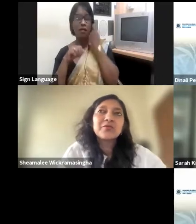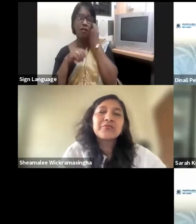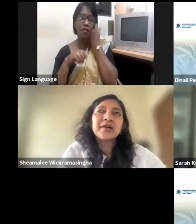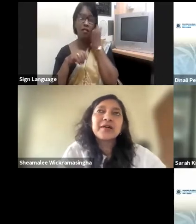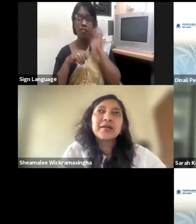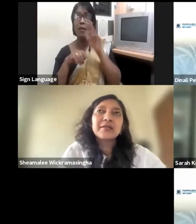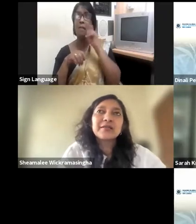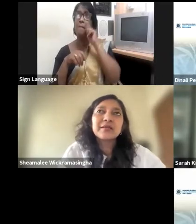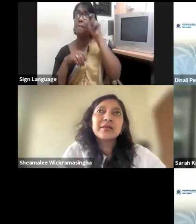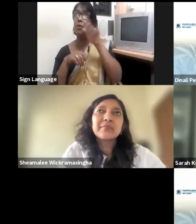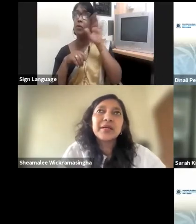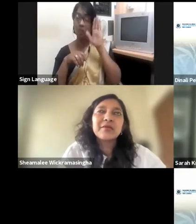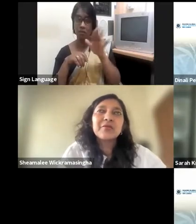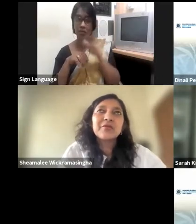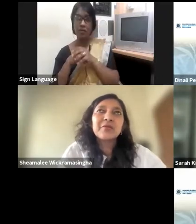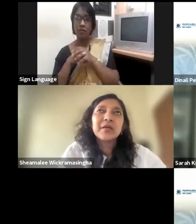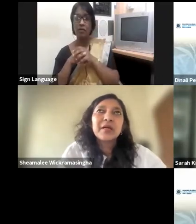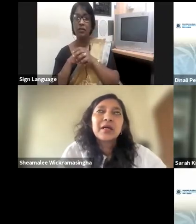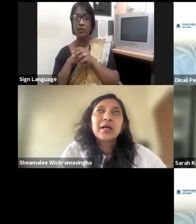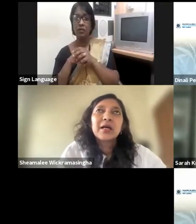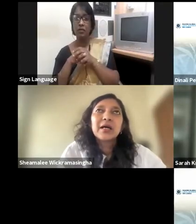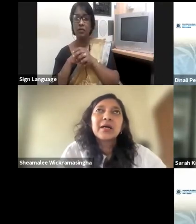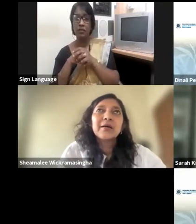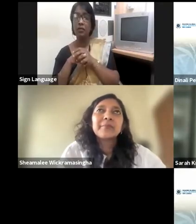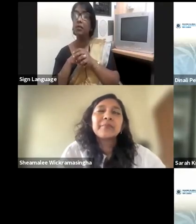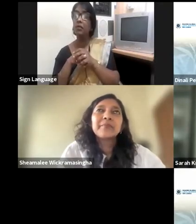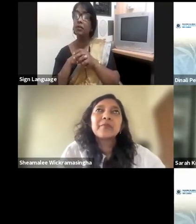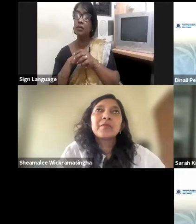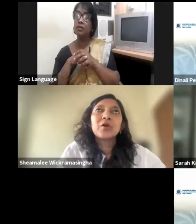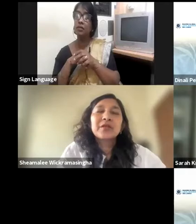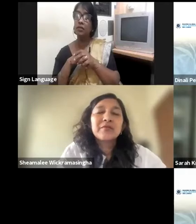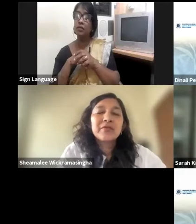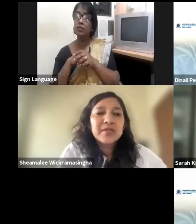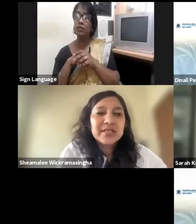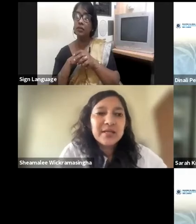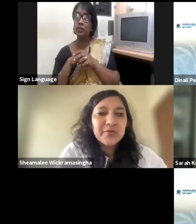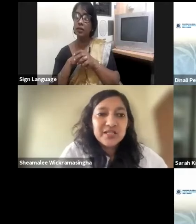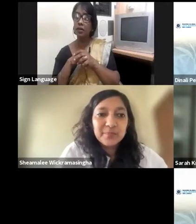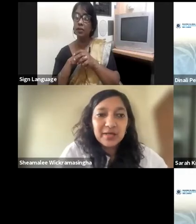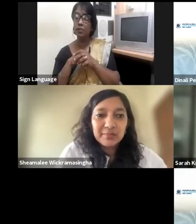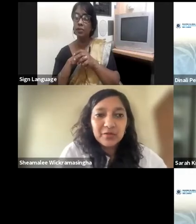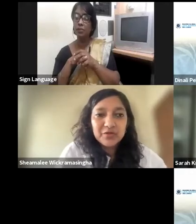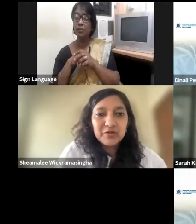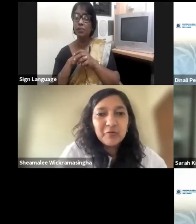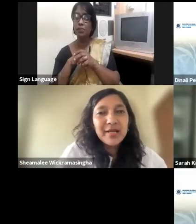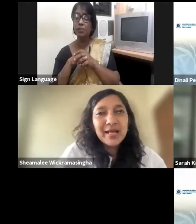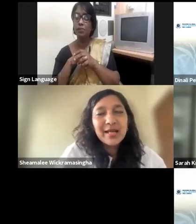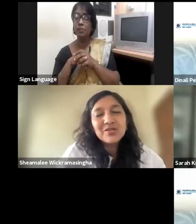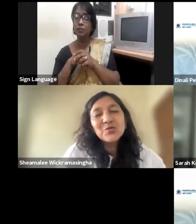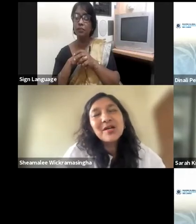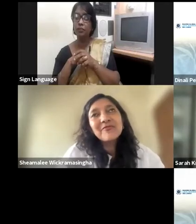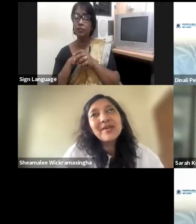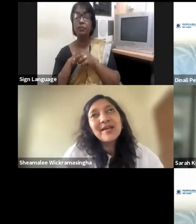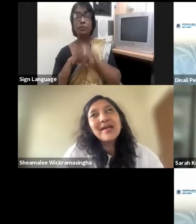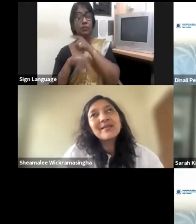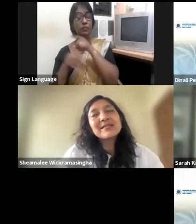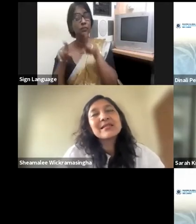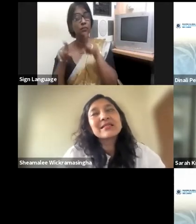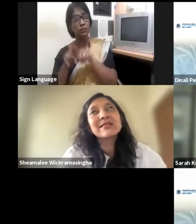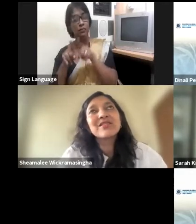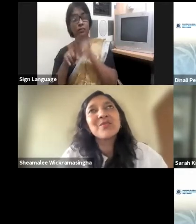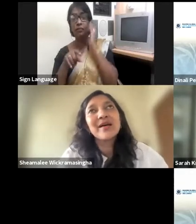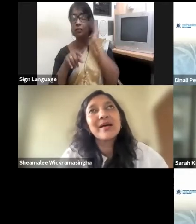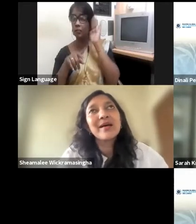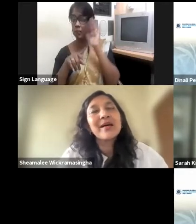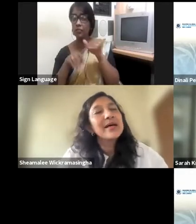you know, don't you find men in Europe not giving you the same respect because you're a woman? And soon after that I had